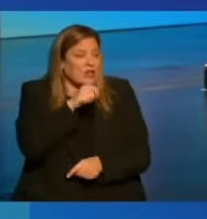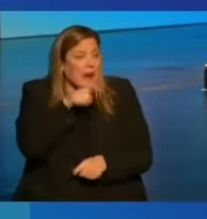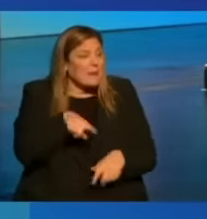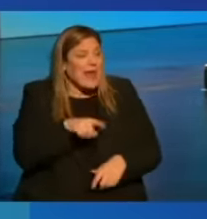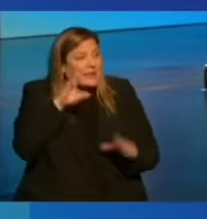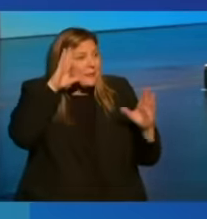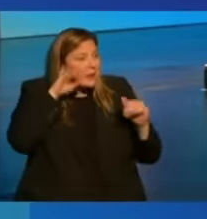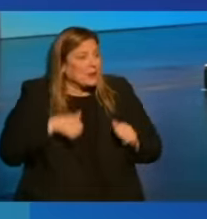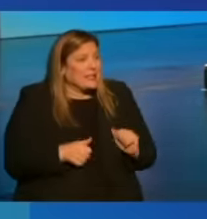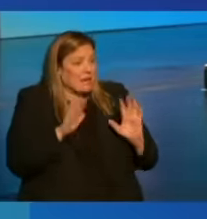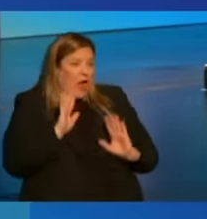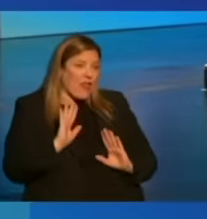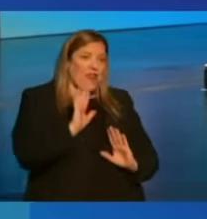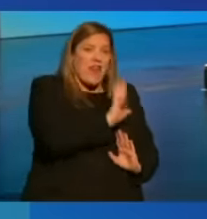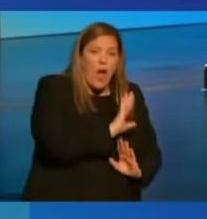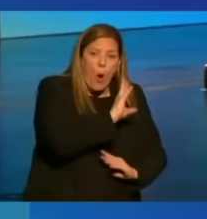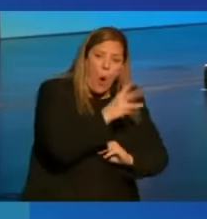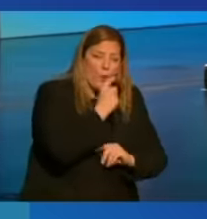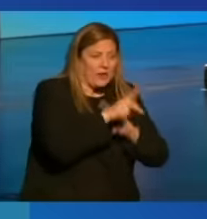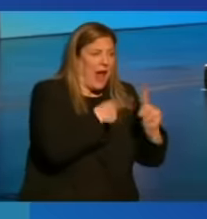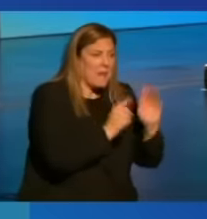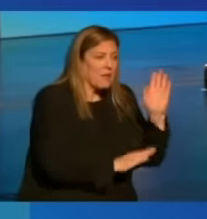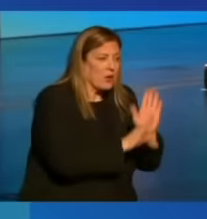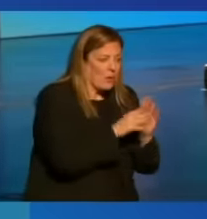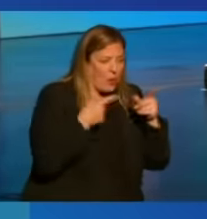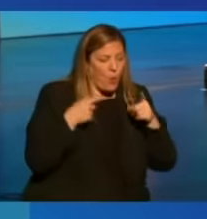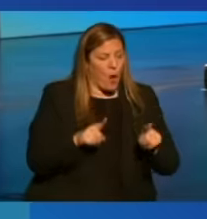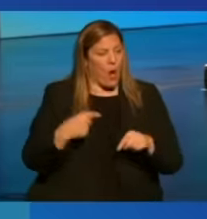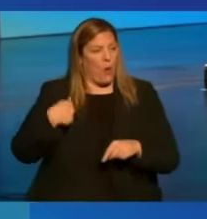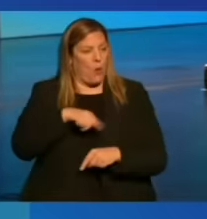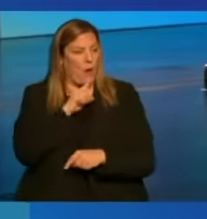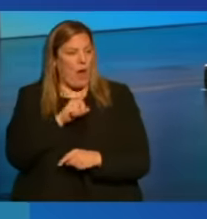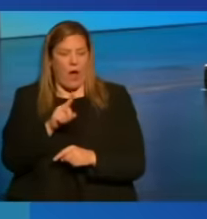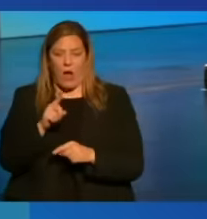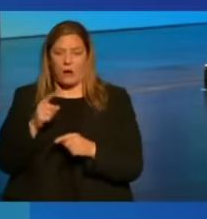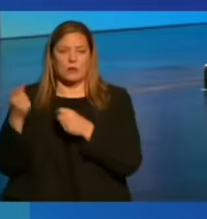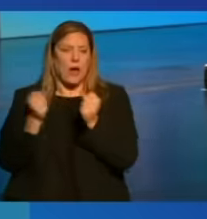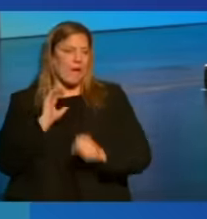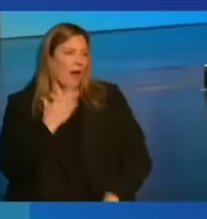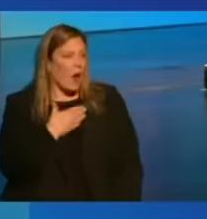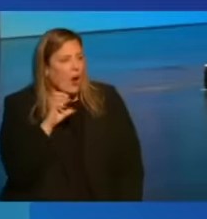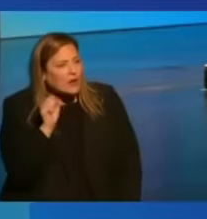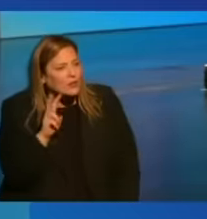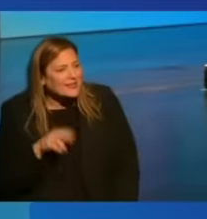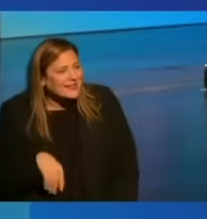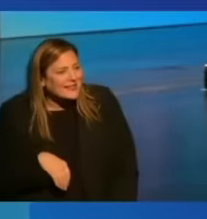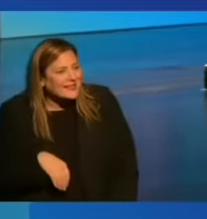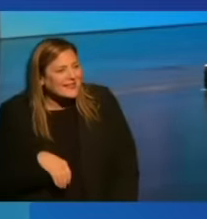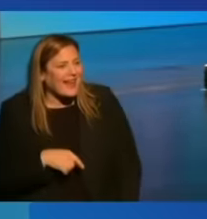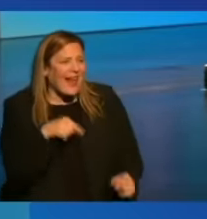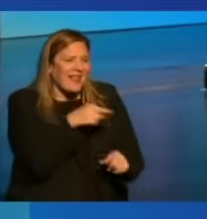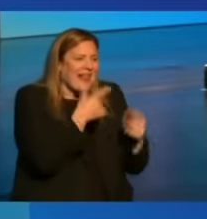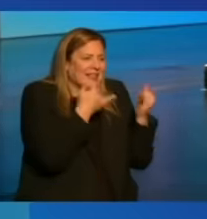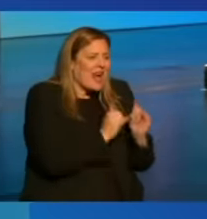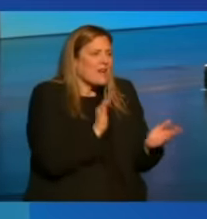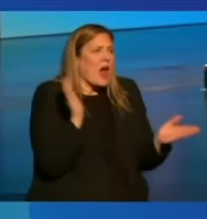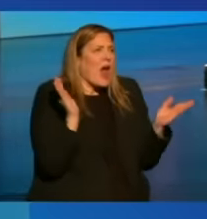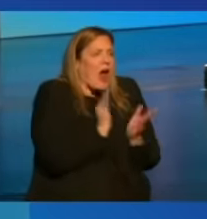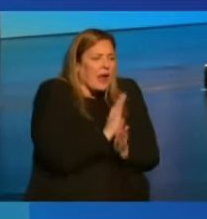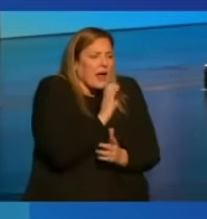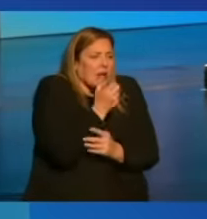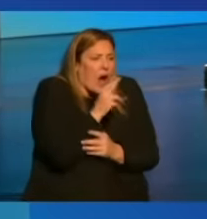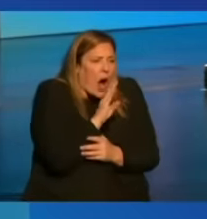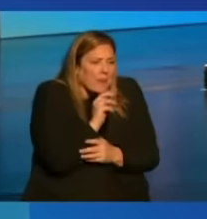sacrifice their own development. While we're driving our SUVs, their people still have a smaller carbon footprint